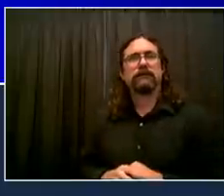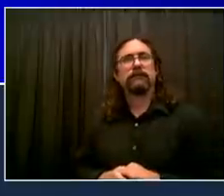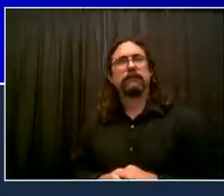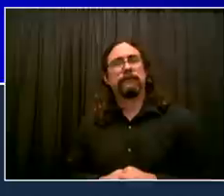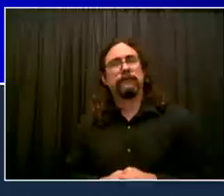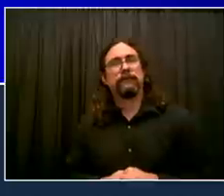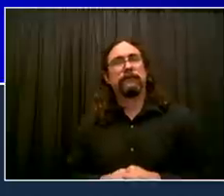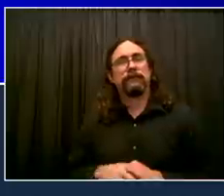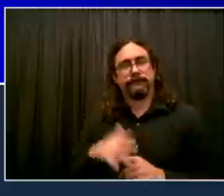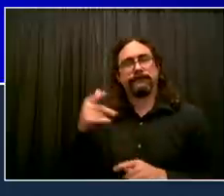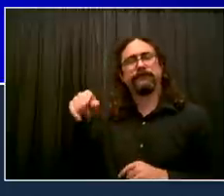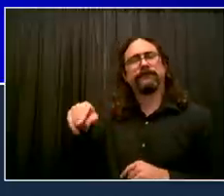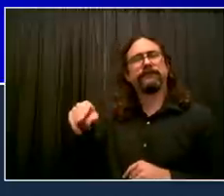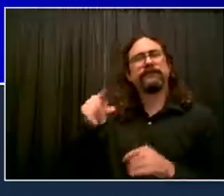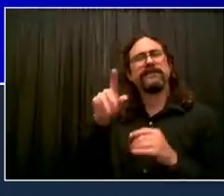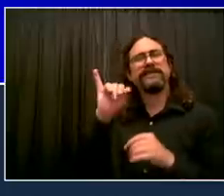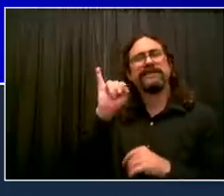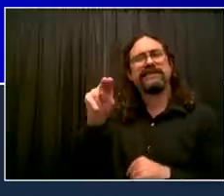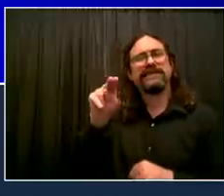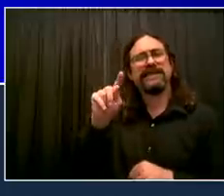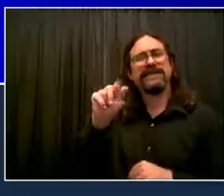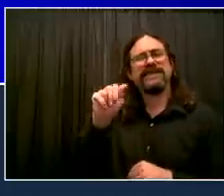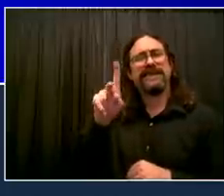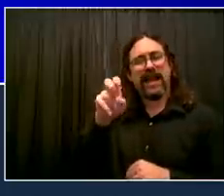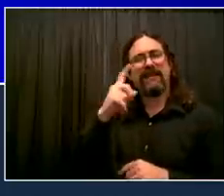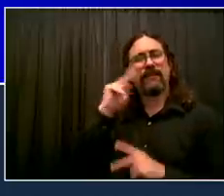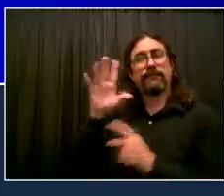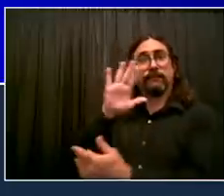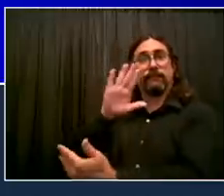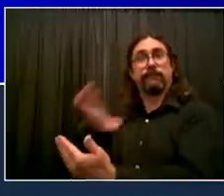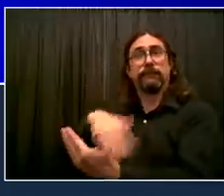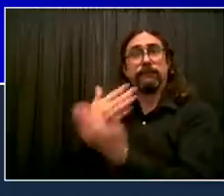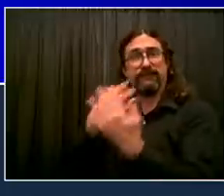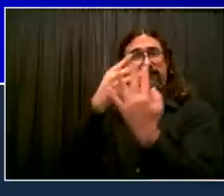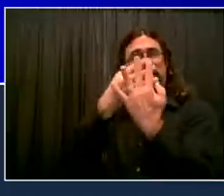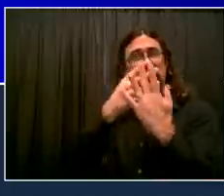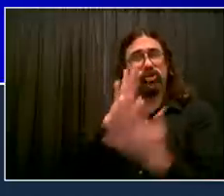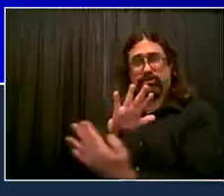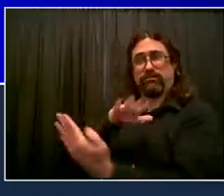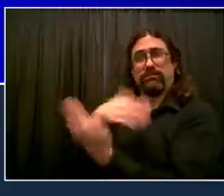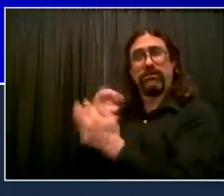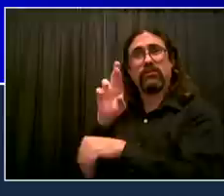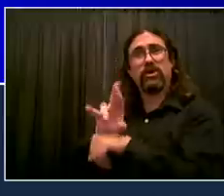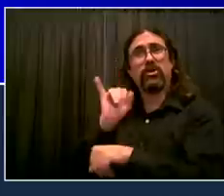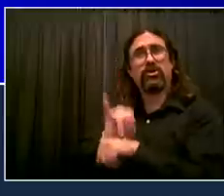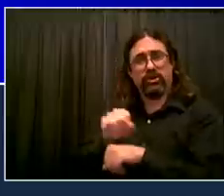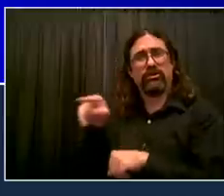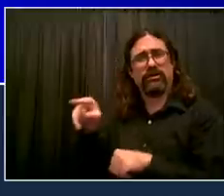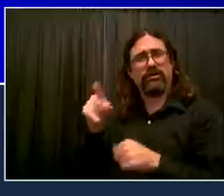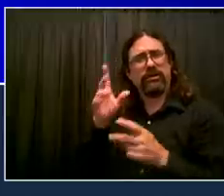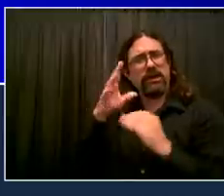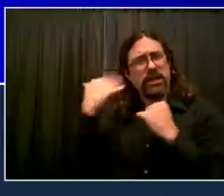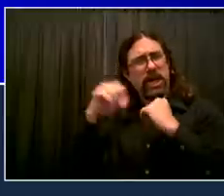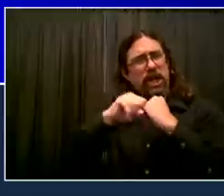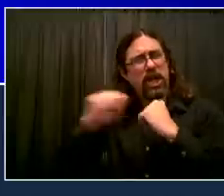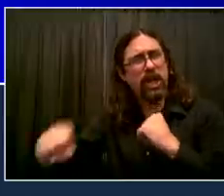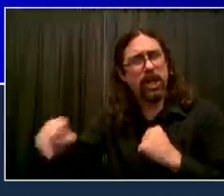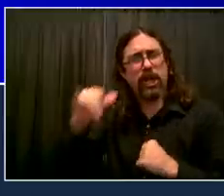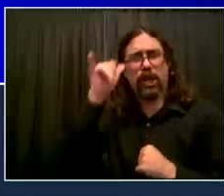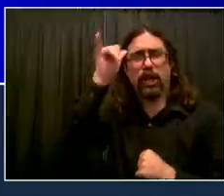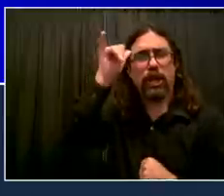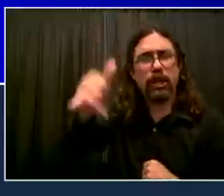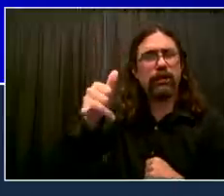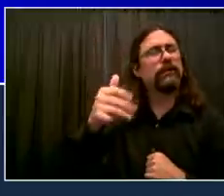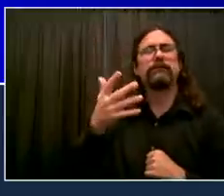always to have intake, and the necessary approach is to get under 24 hours. The average now is 10 hours for the entire intake